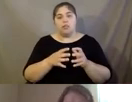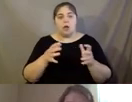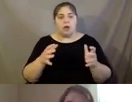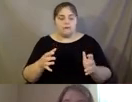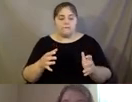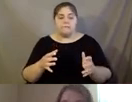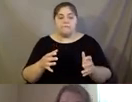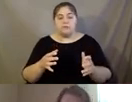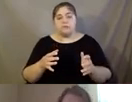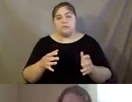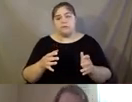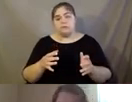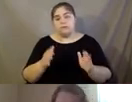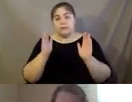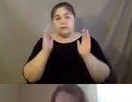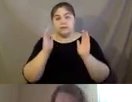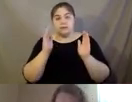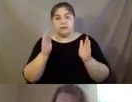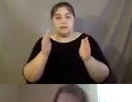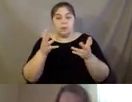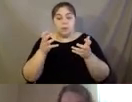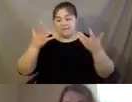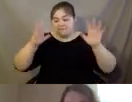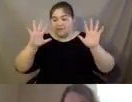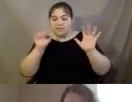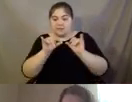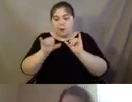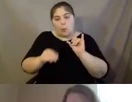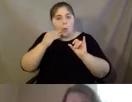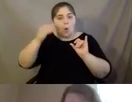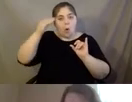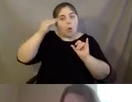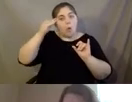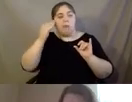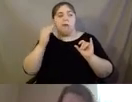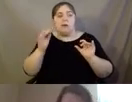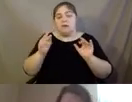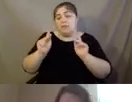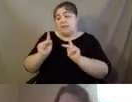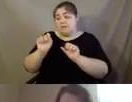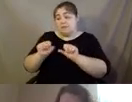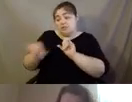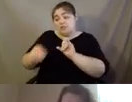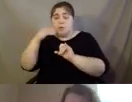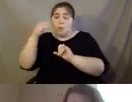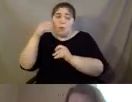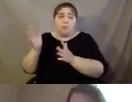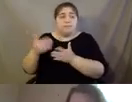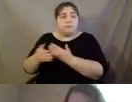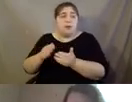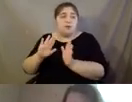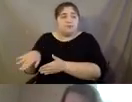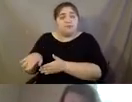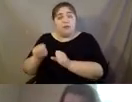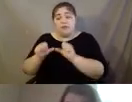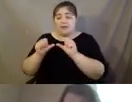the attention towards like wanting to come out of quarantine and well, these people can just stay in quarantine and, and they